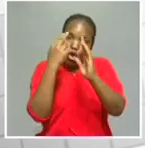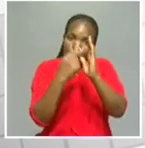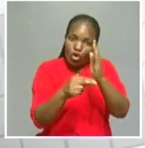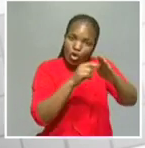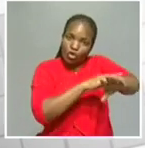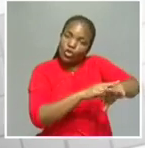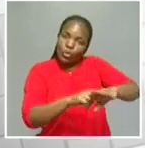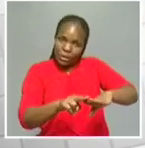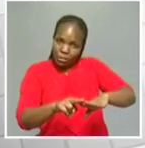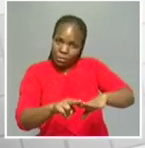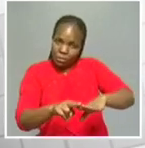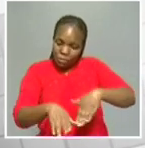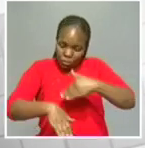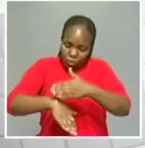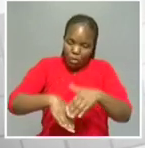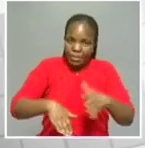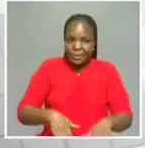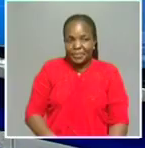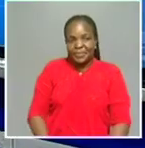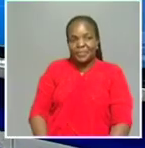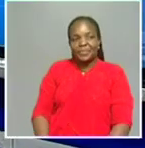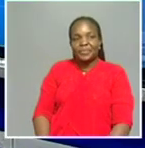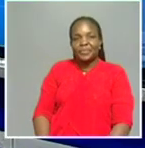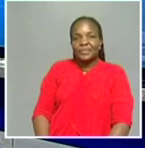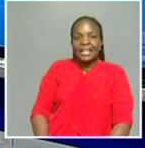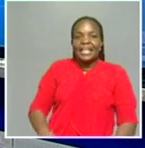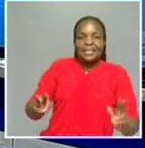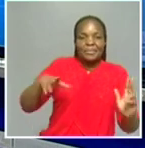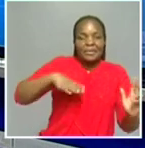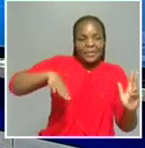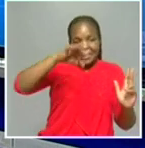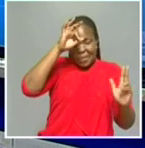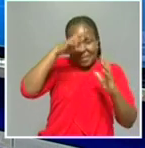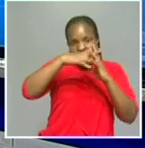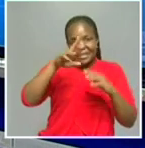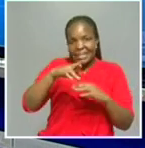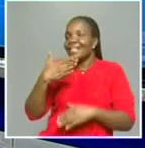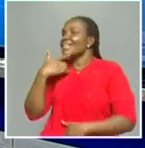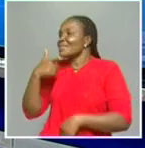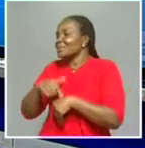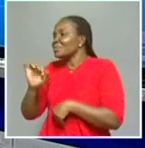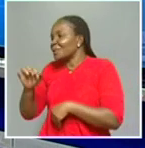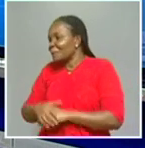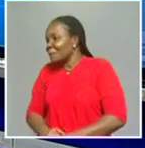and the laws. Now, Paul's Acting Inspector General, Major General Joseph Shikongo, we appreciate your time with us.